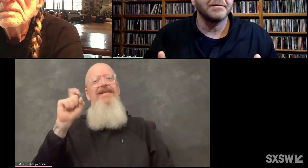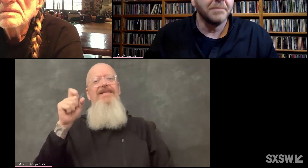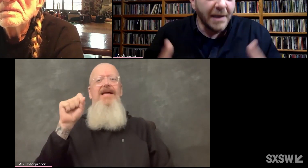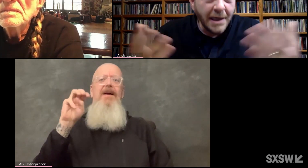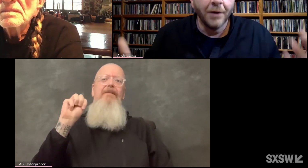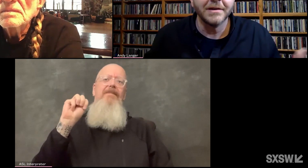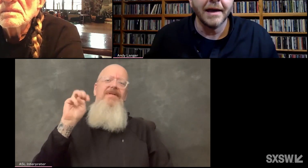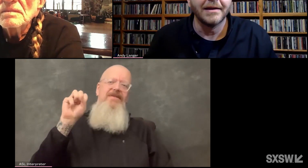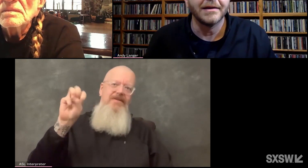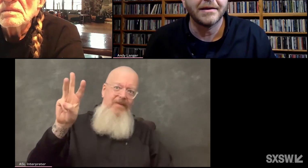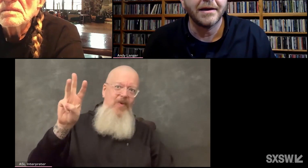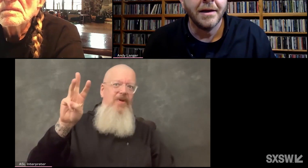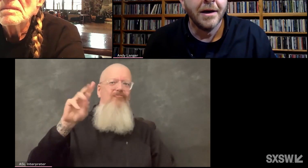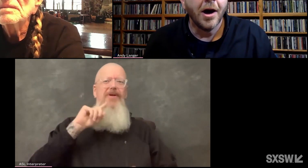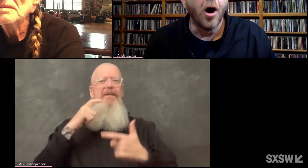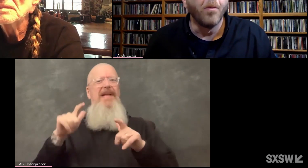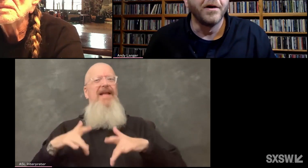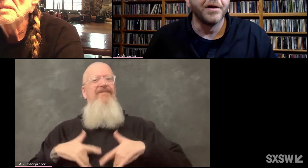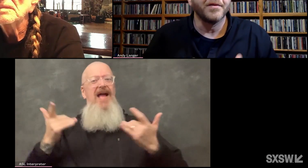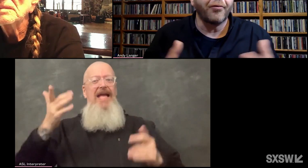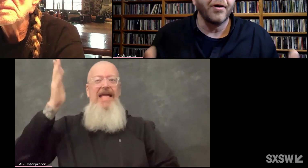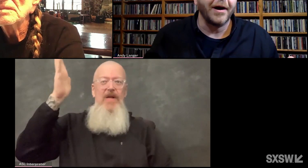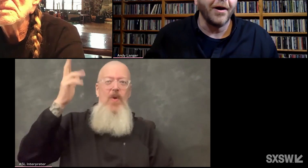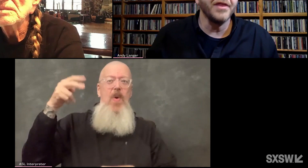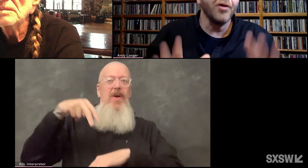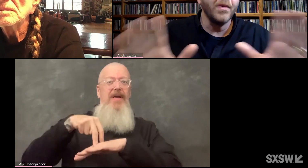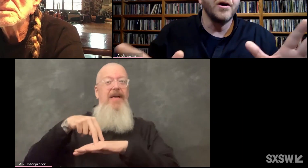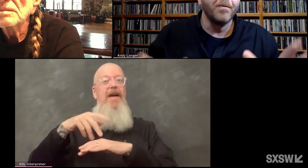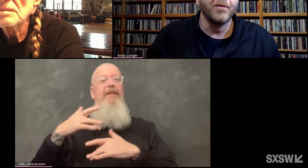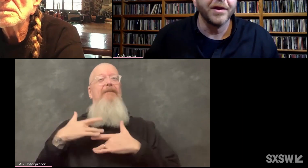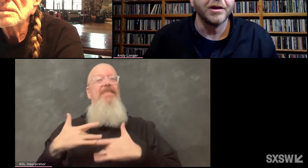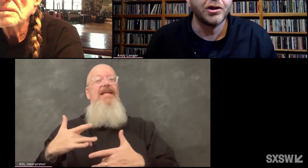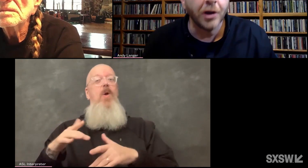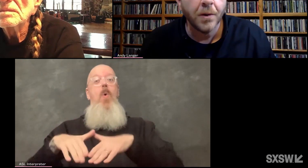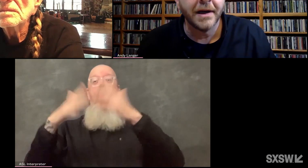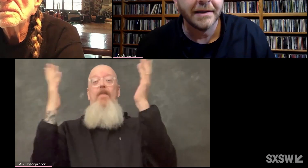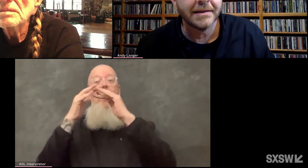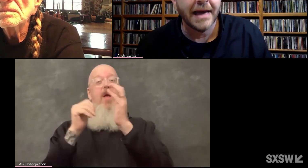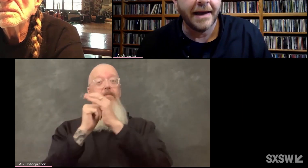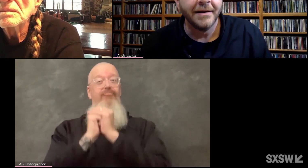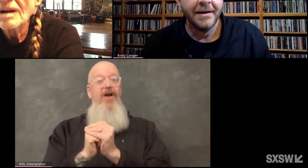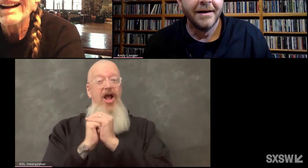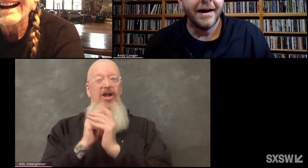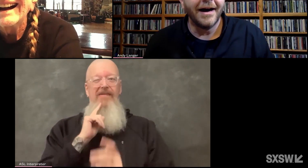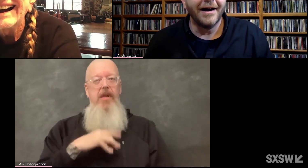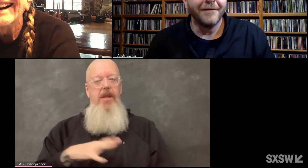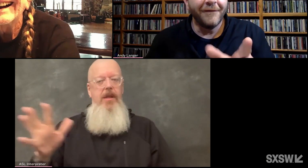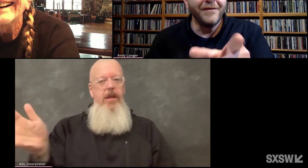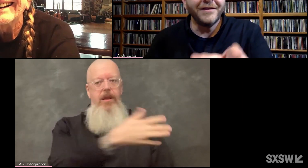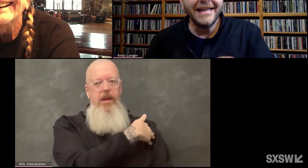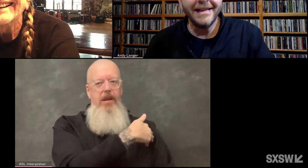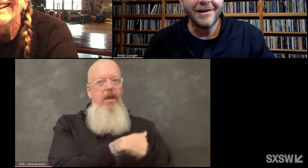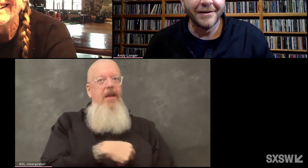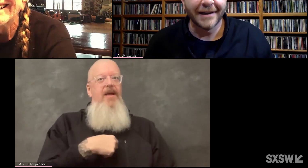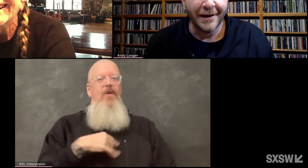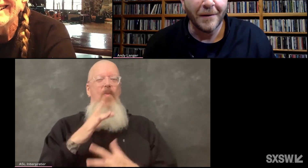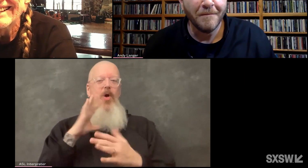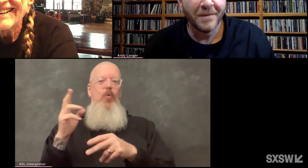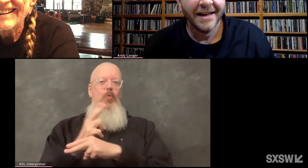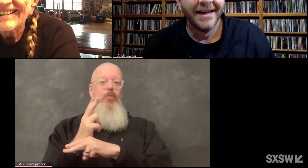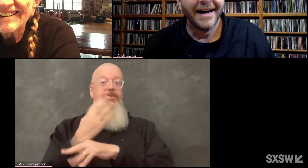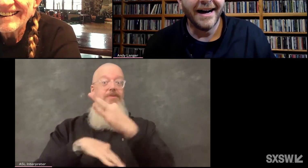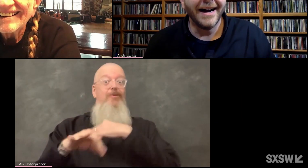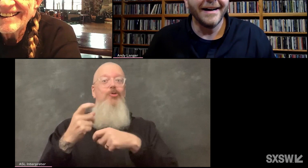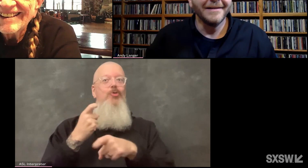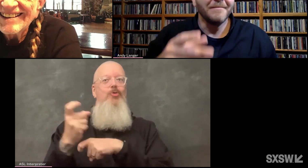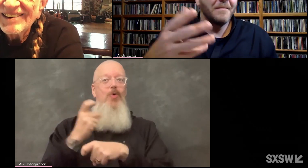events, keynotes like this, that open with a prayer. I thought we'd open with a joke instead. 15 years ago,